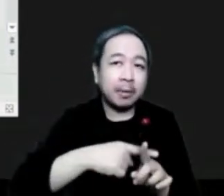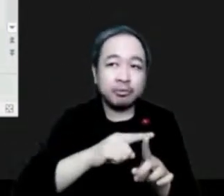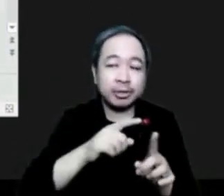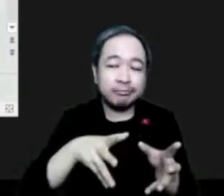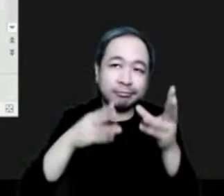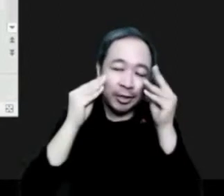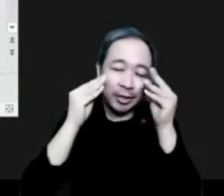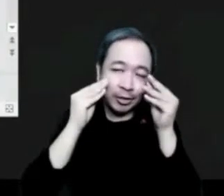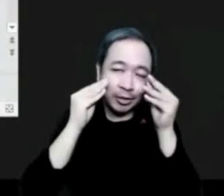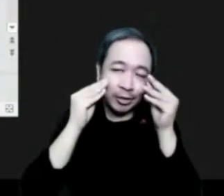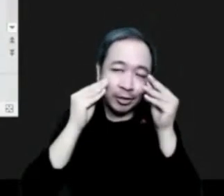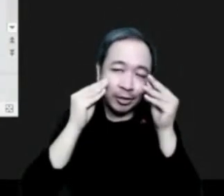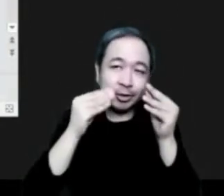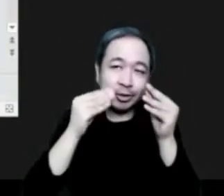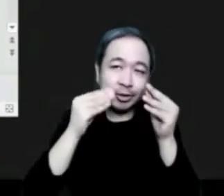Adelante con tu presentación.